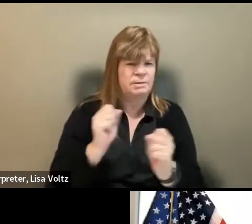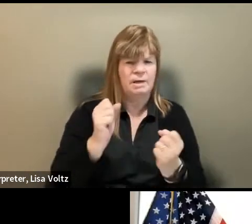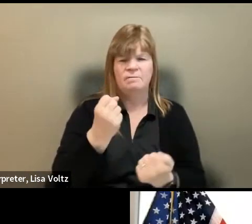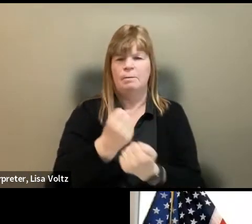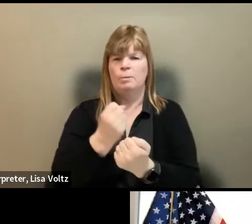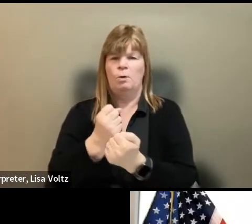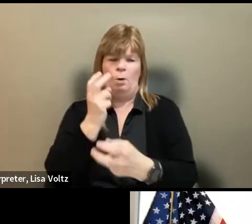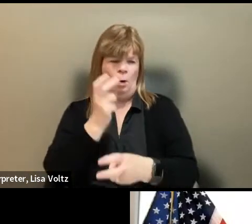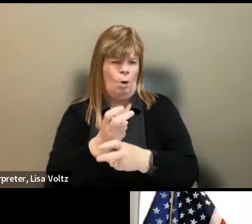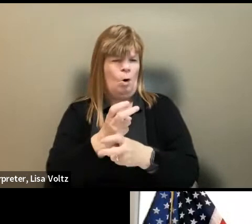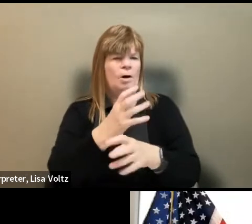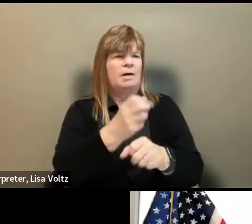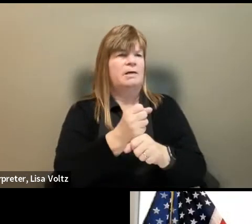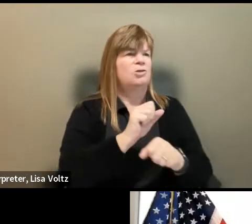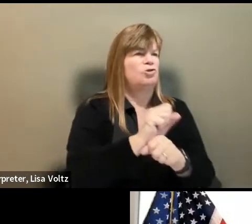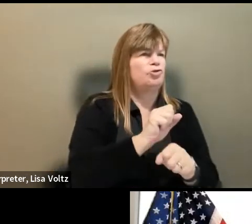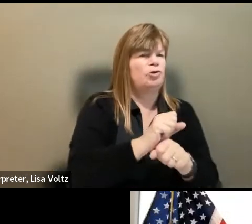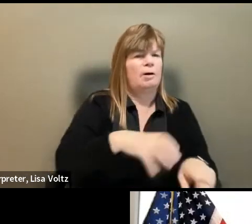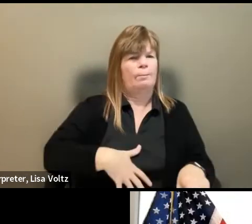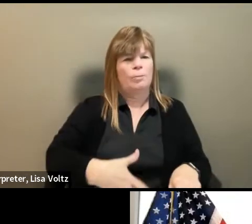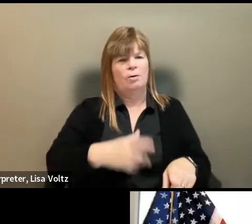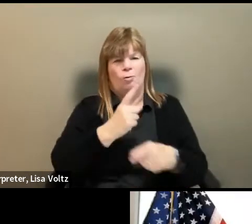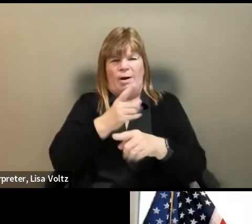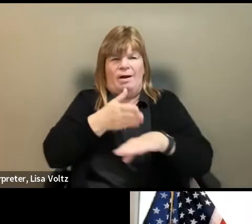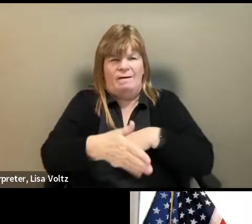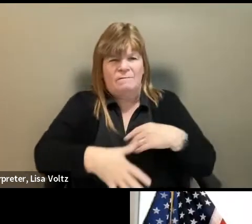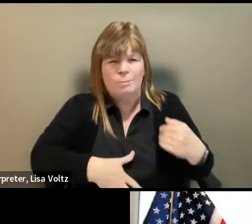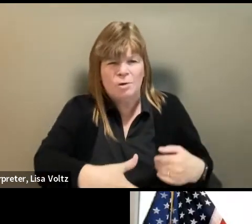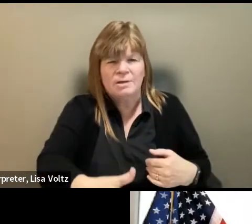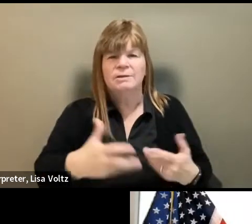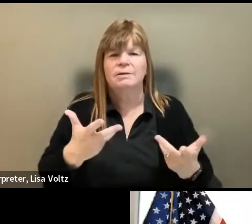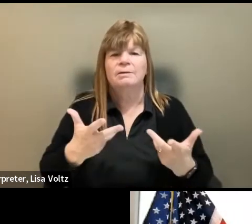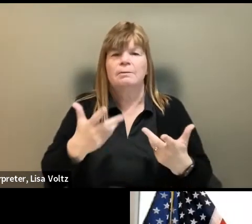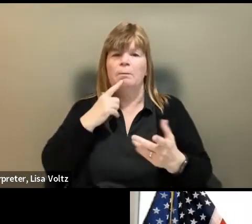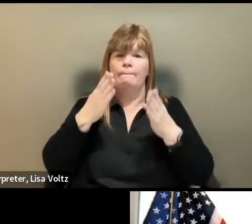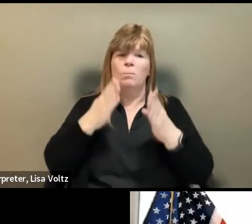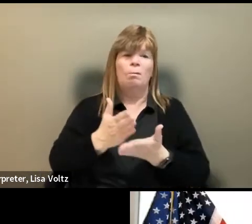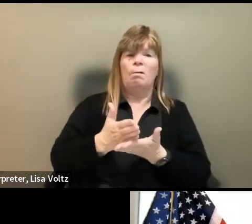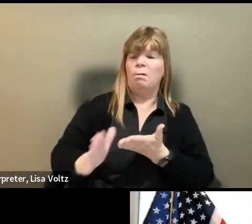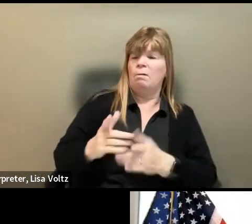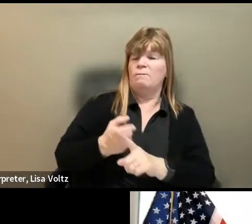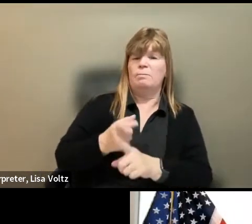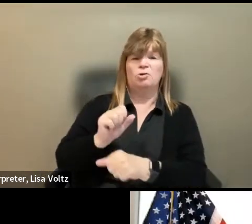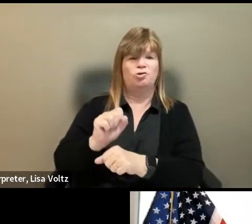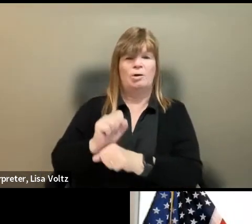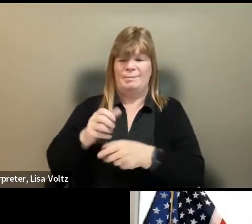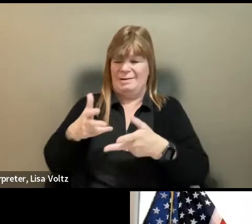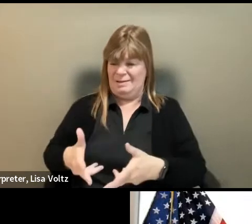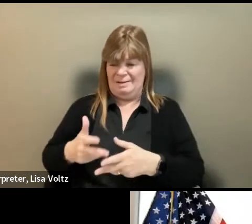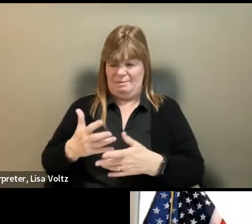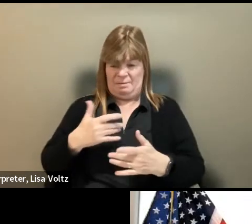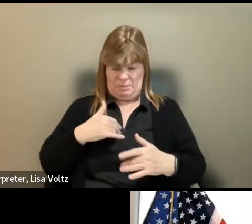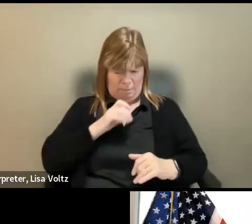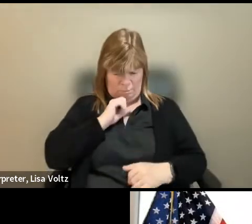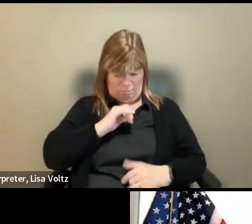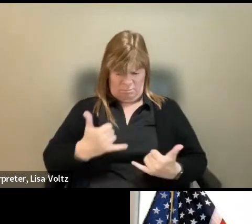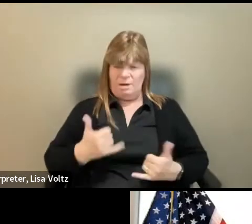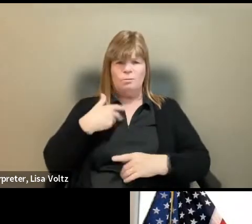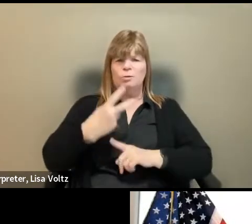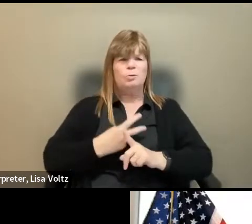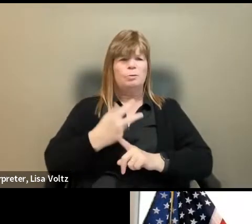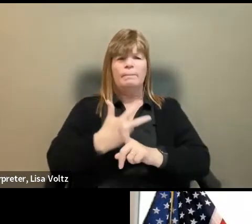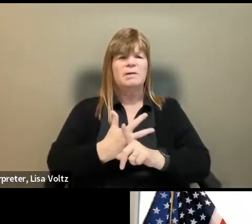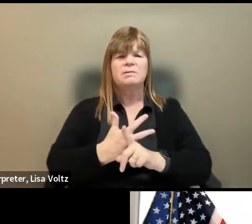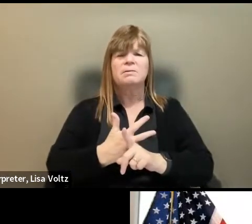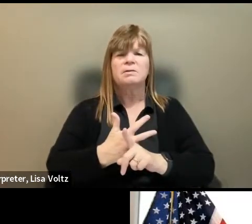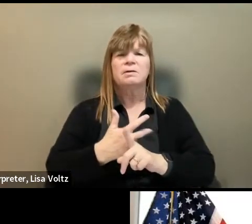while pregnant or postpartum. So, for example, someone who is pushed off the job while only two or three months pregnant and is unable to find